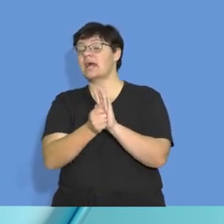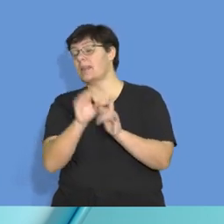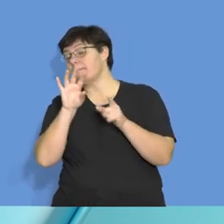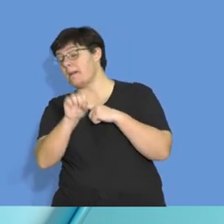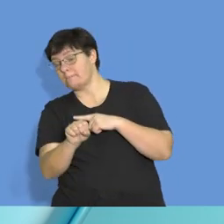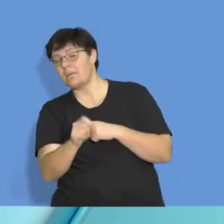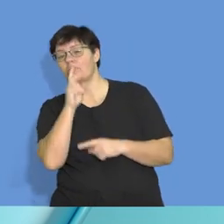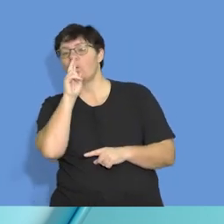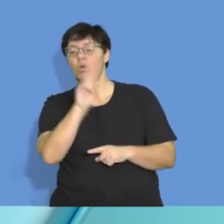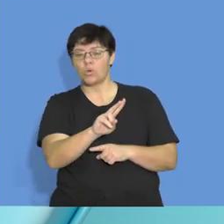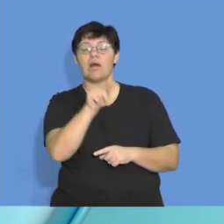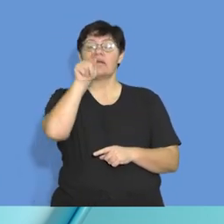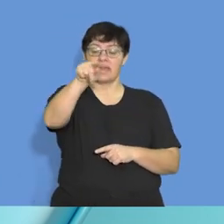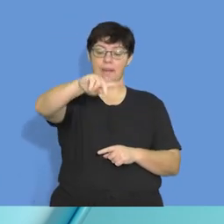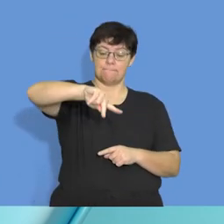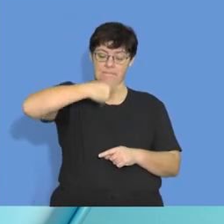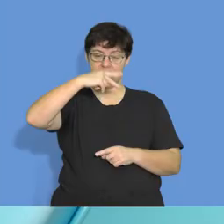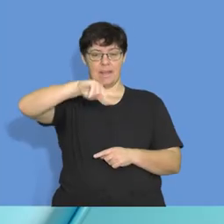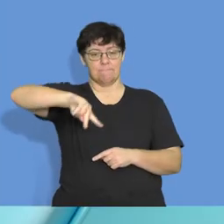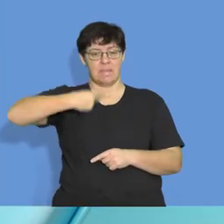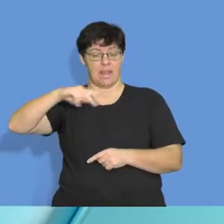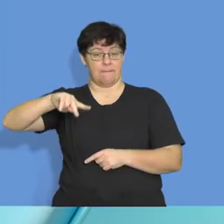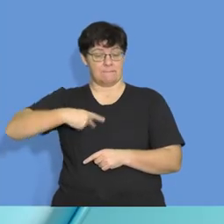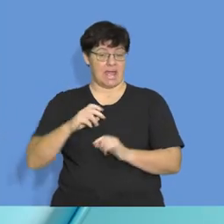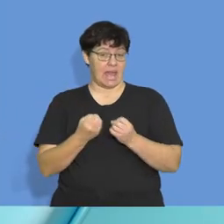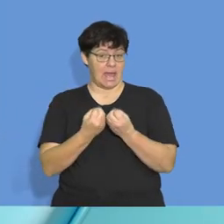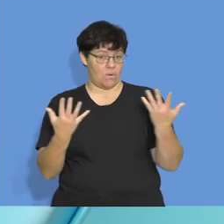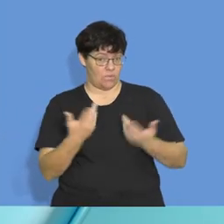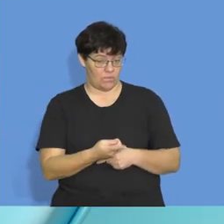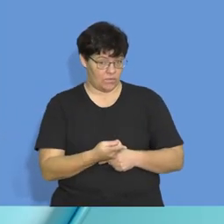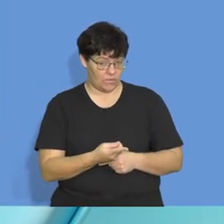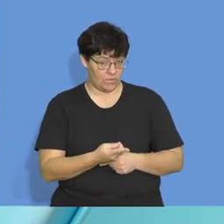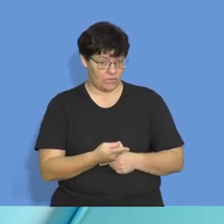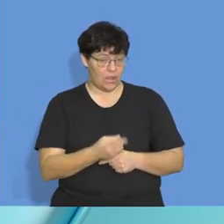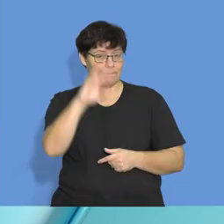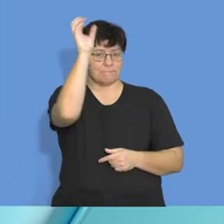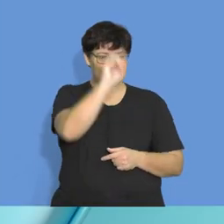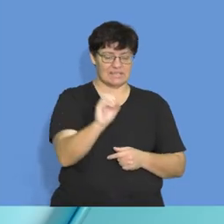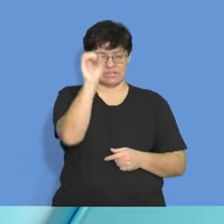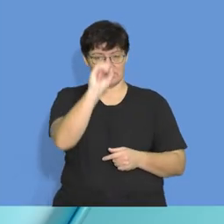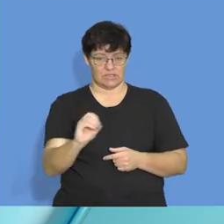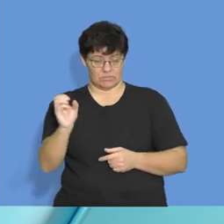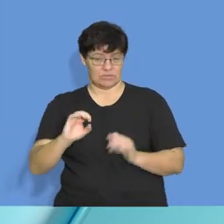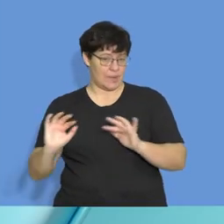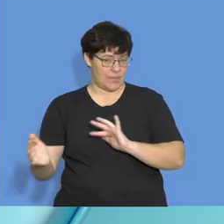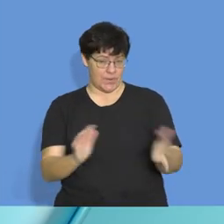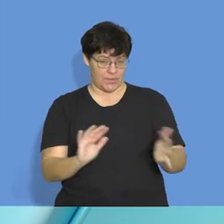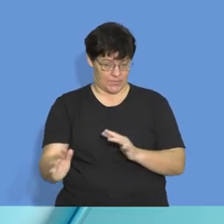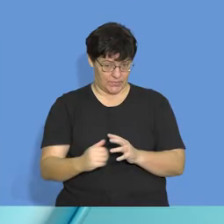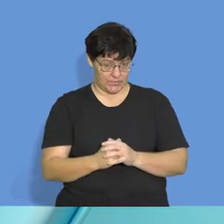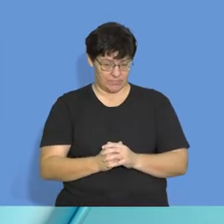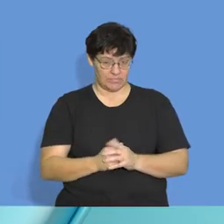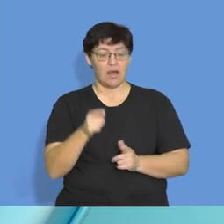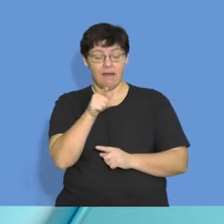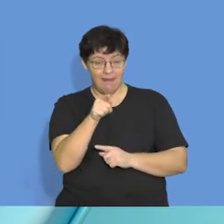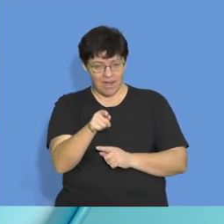look at the trend. How are my debtors paying me? In other words, the percentages. Right. So that trend will then give